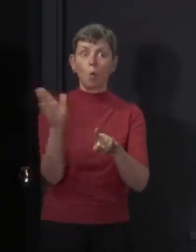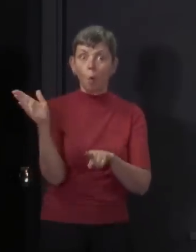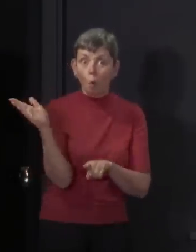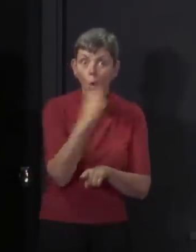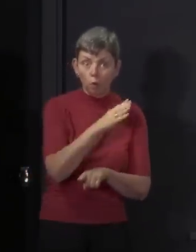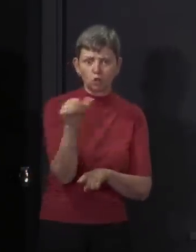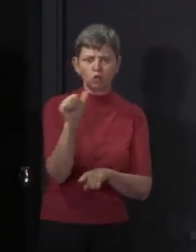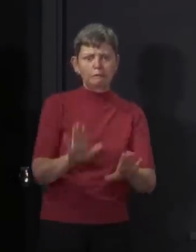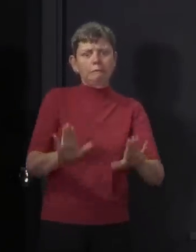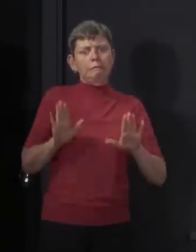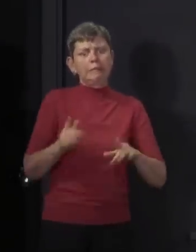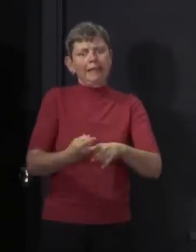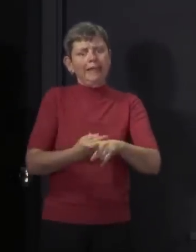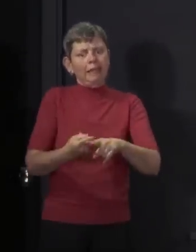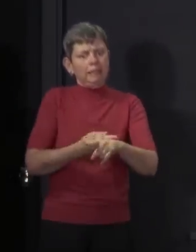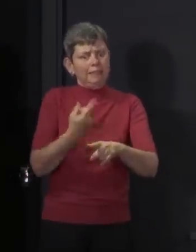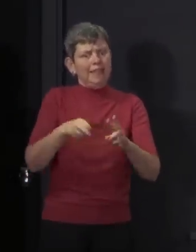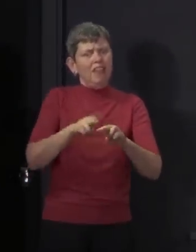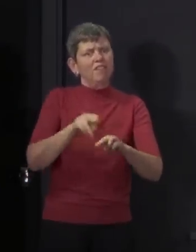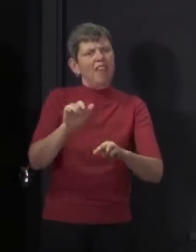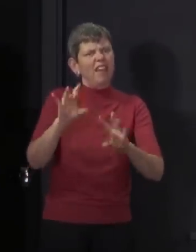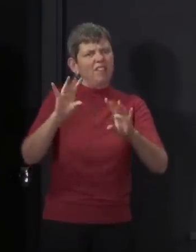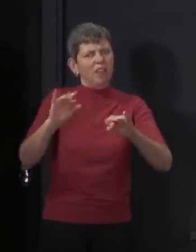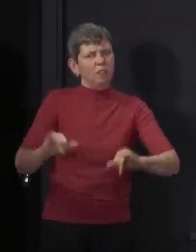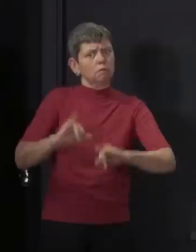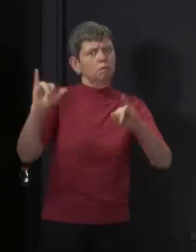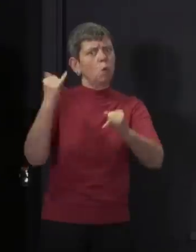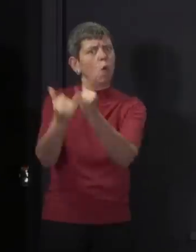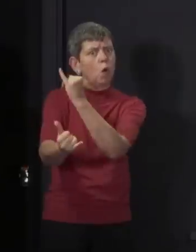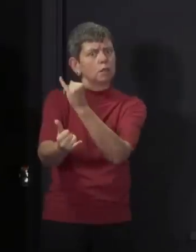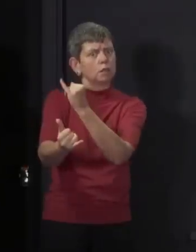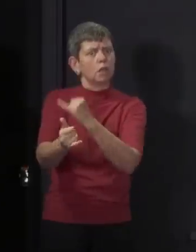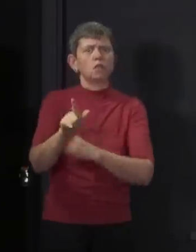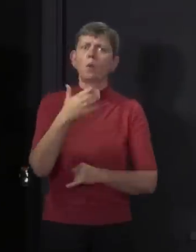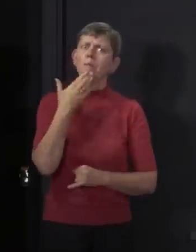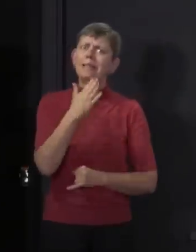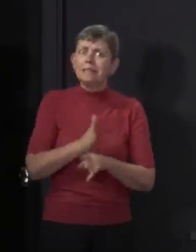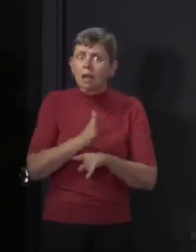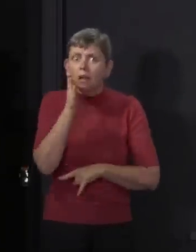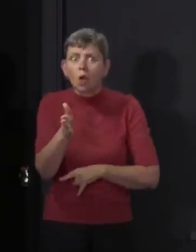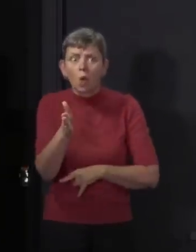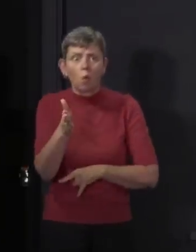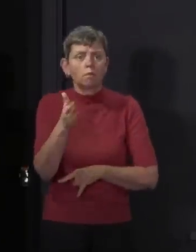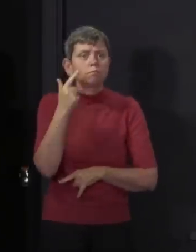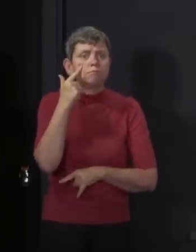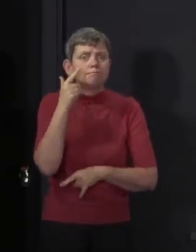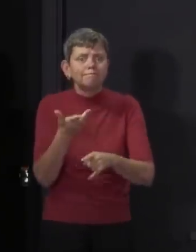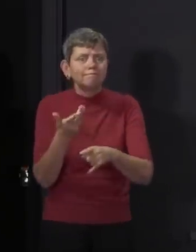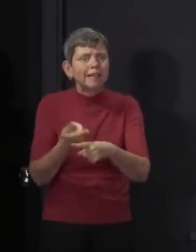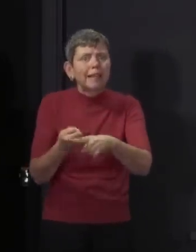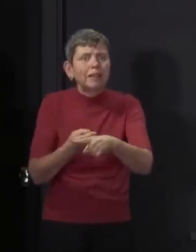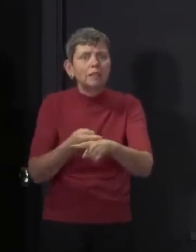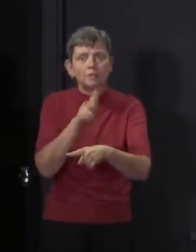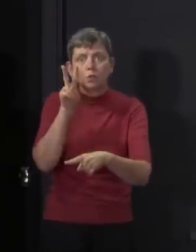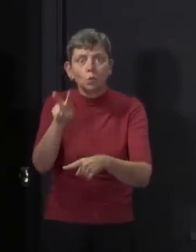high infection levels. So please don't travel to other parts of Scotland or across the border just in an attempt to watch the match in a